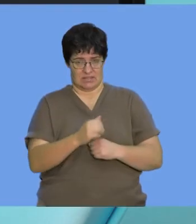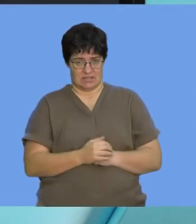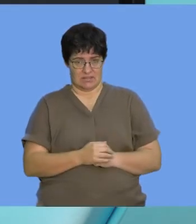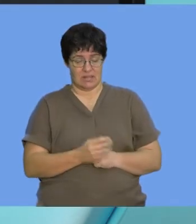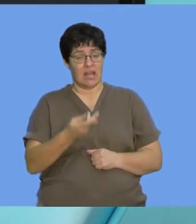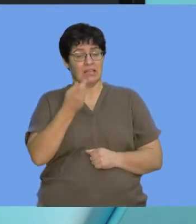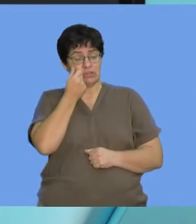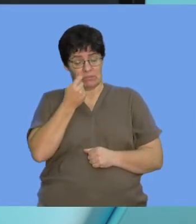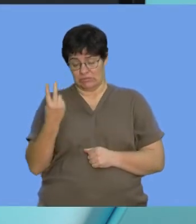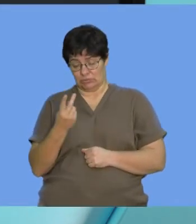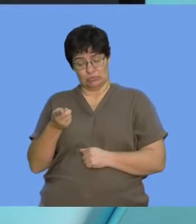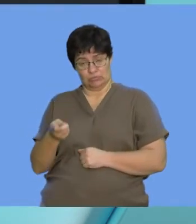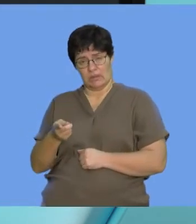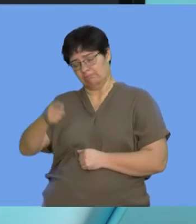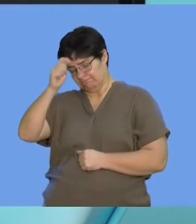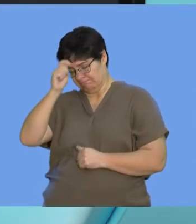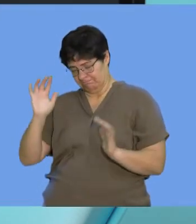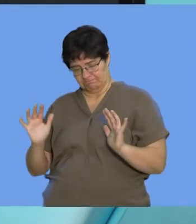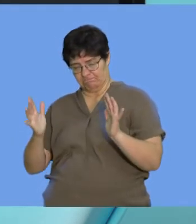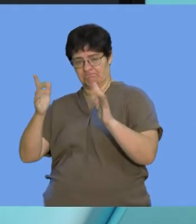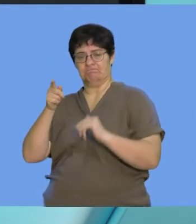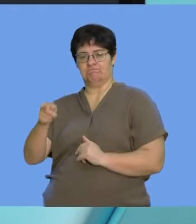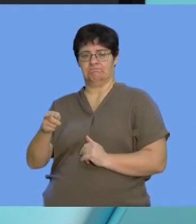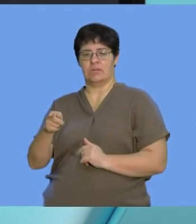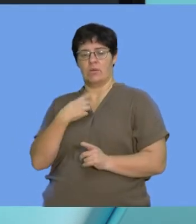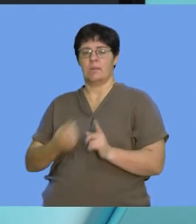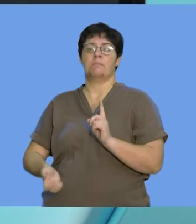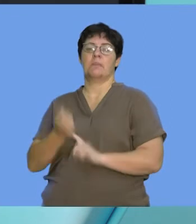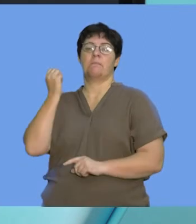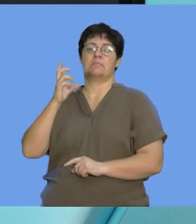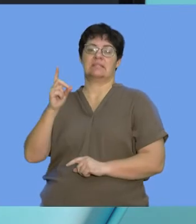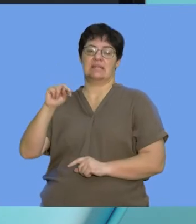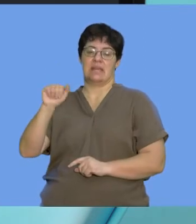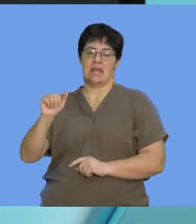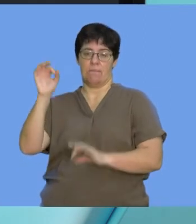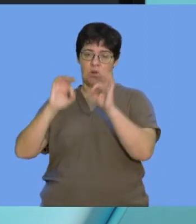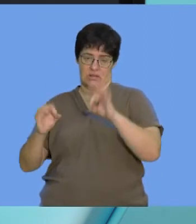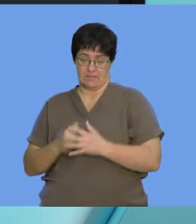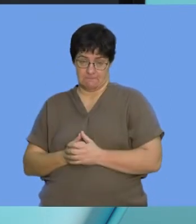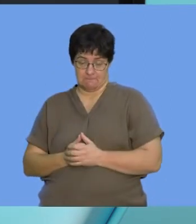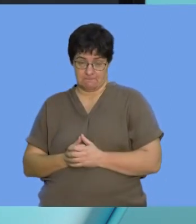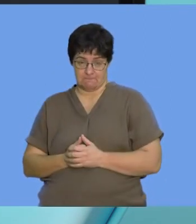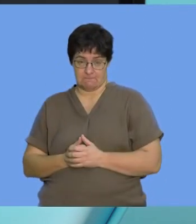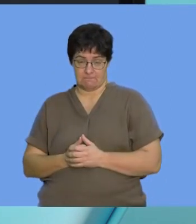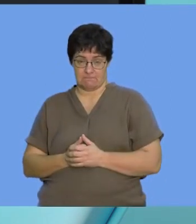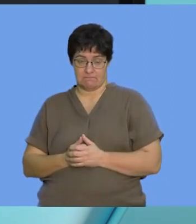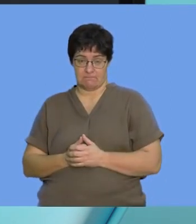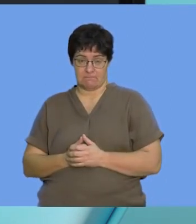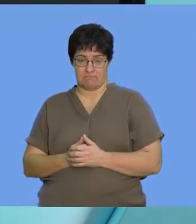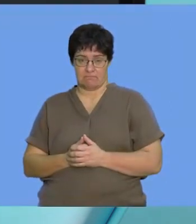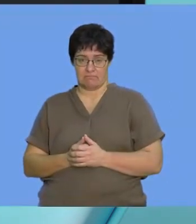And these two gentlemen were recognized for their contribution to discovering the DNA molecule for the Nobel Prize.